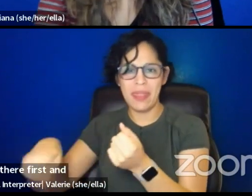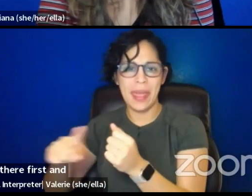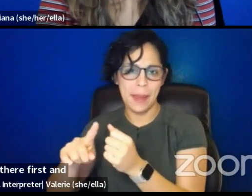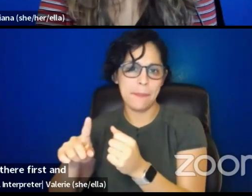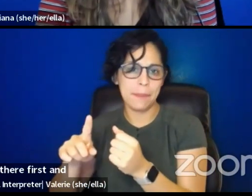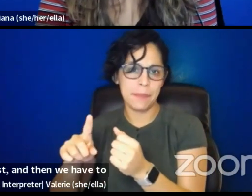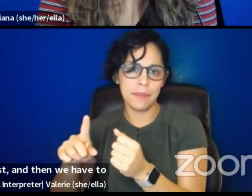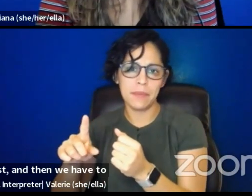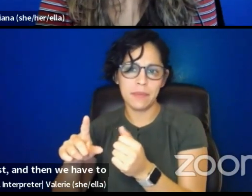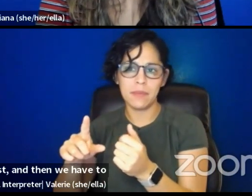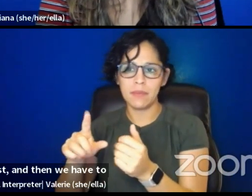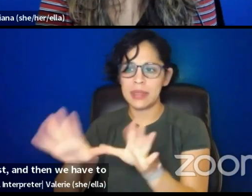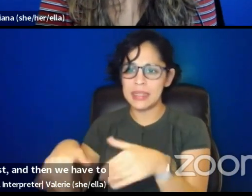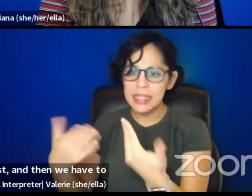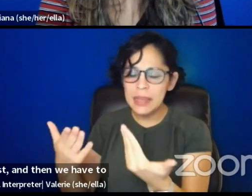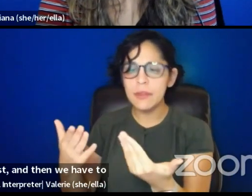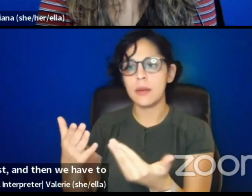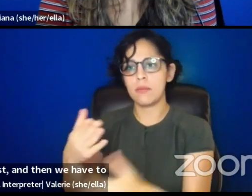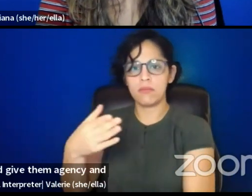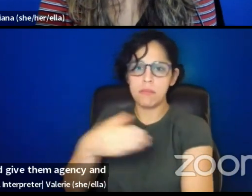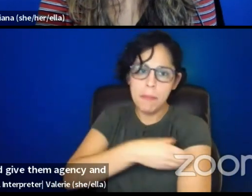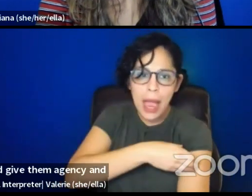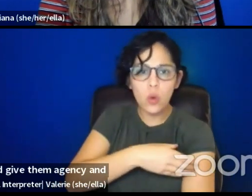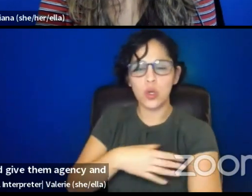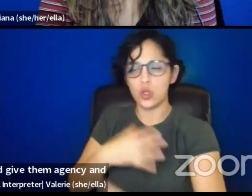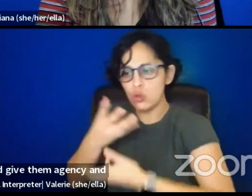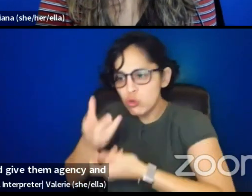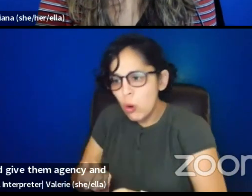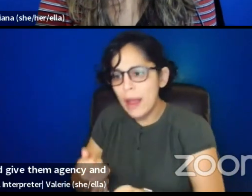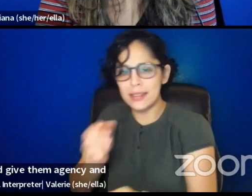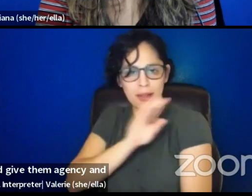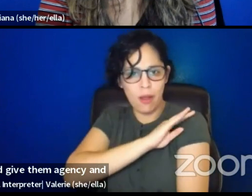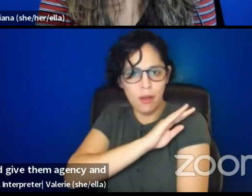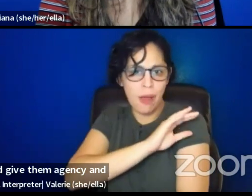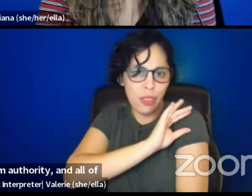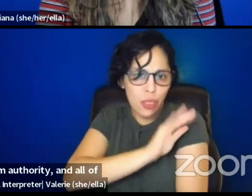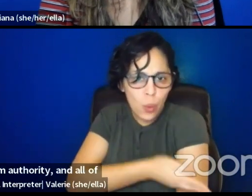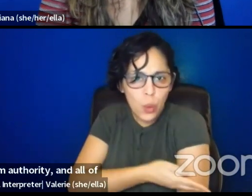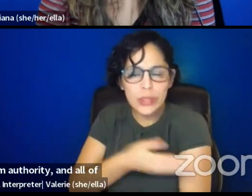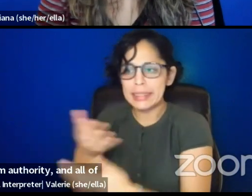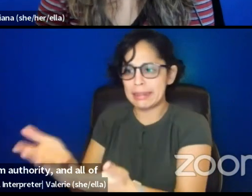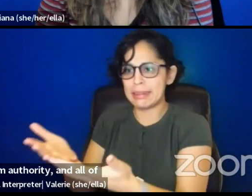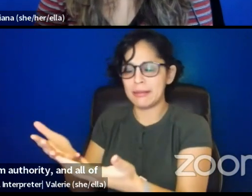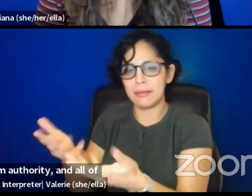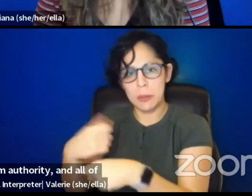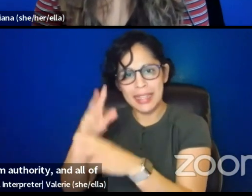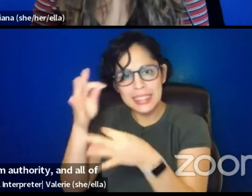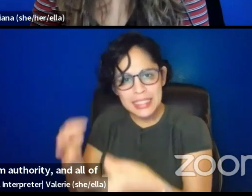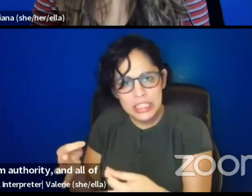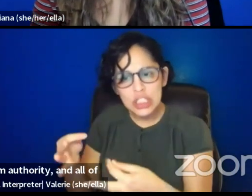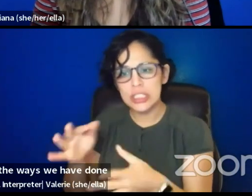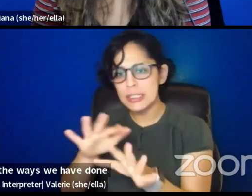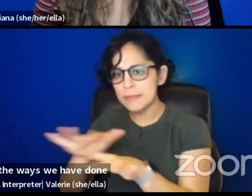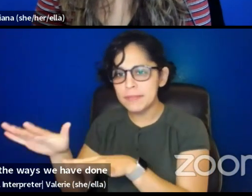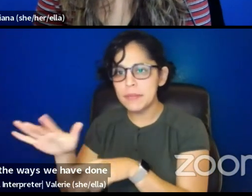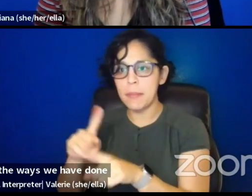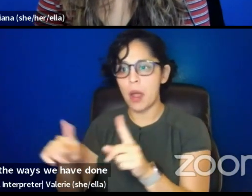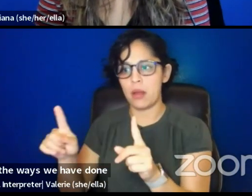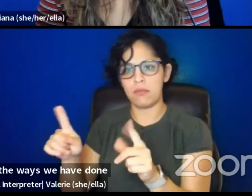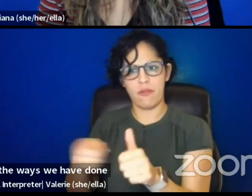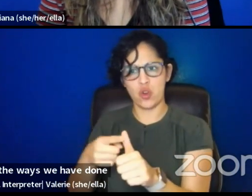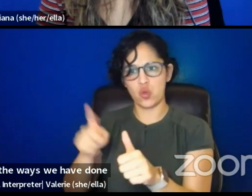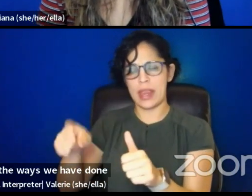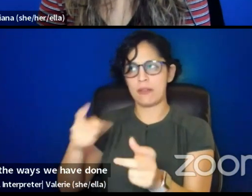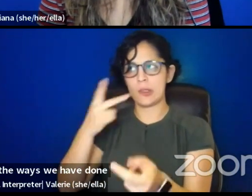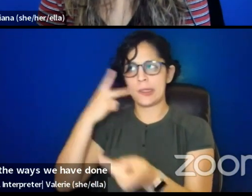and give them agency and give them trust and give them authority. And all of that comes from looking at all the ways we have done harm in the past, which is hard,